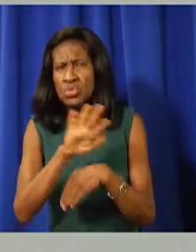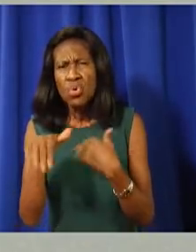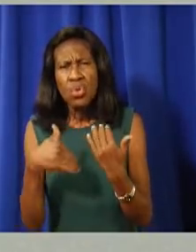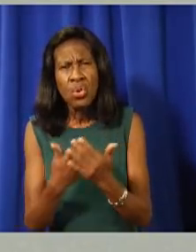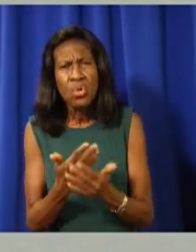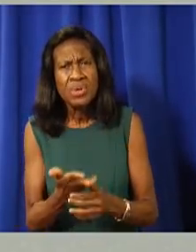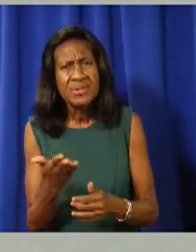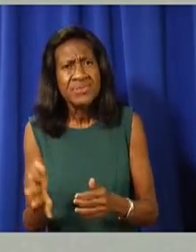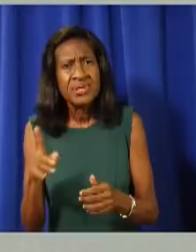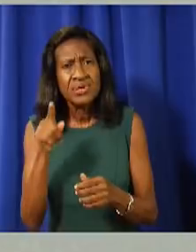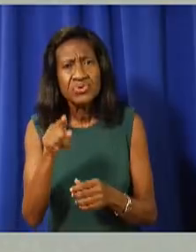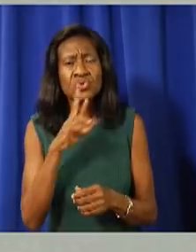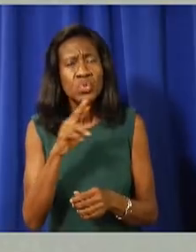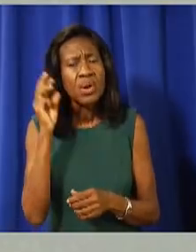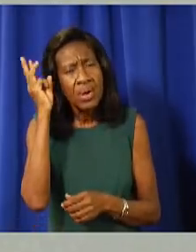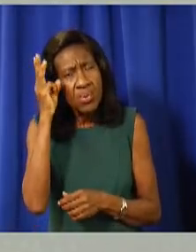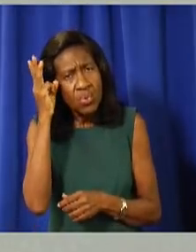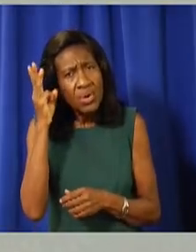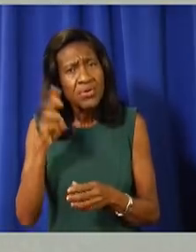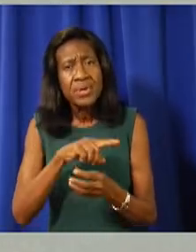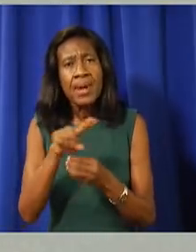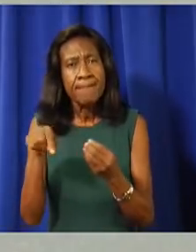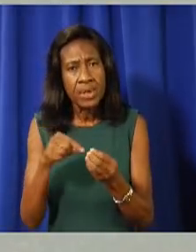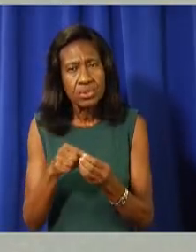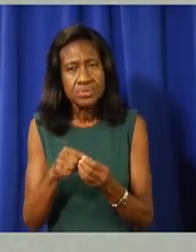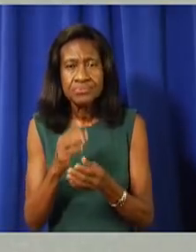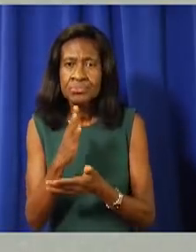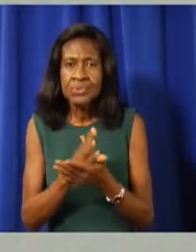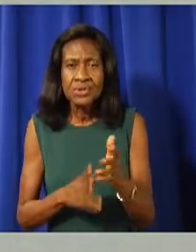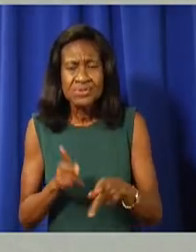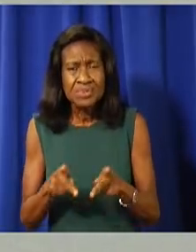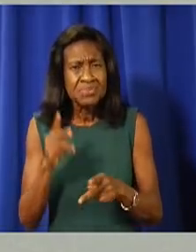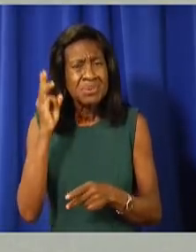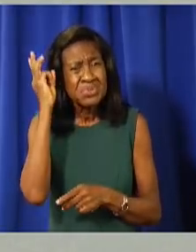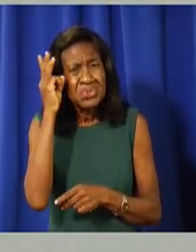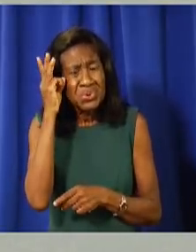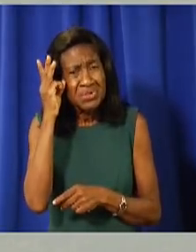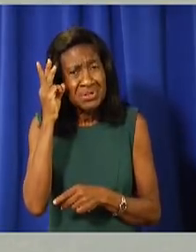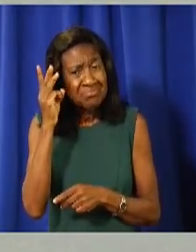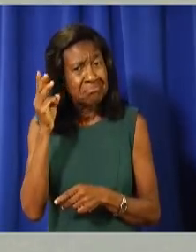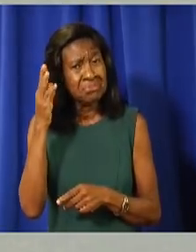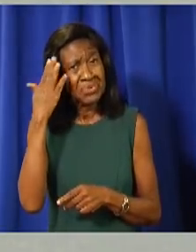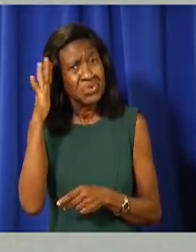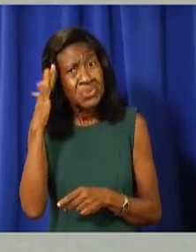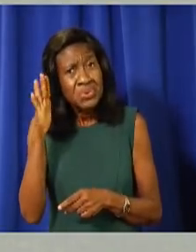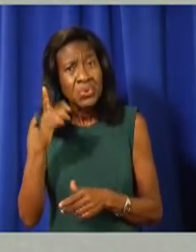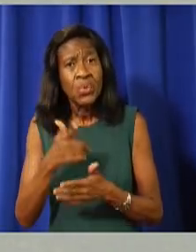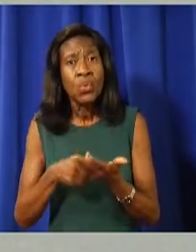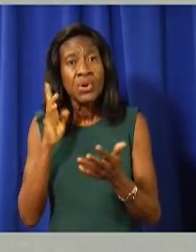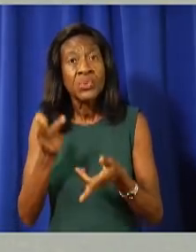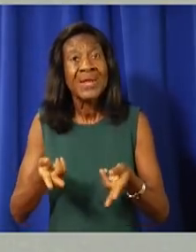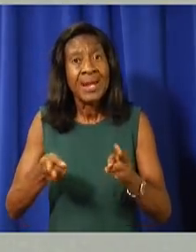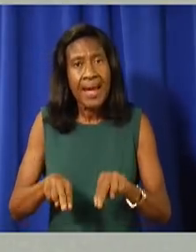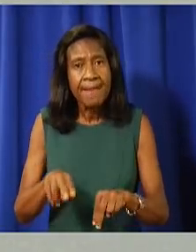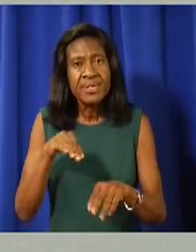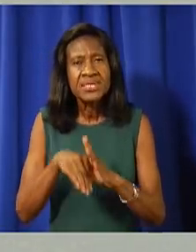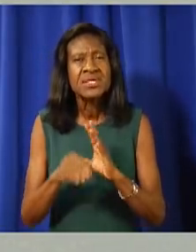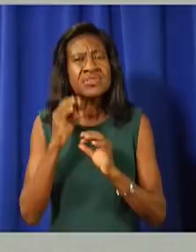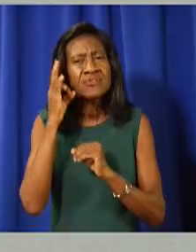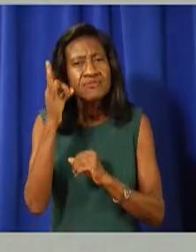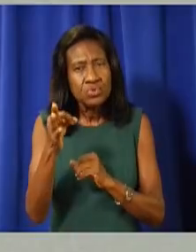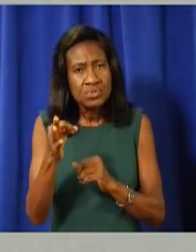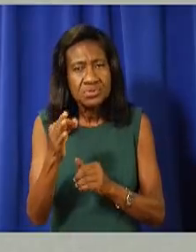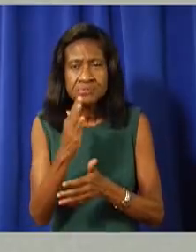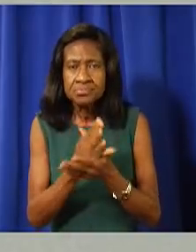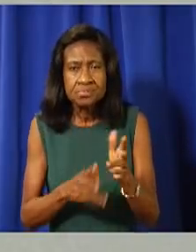Some of you are worried about moving from our status quo to a new unknown. Many are worried about their children,